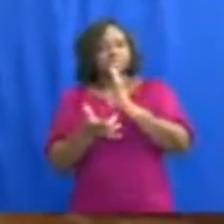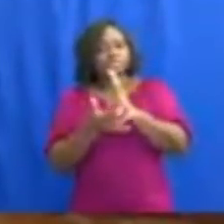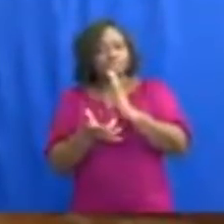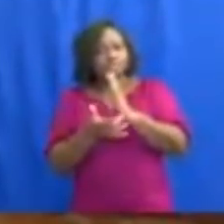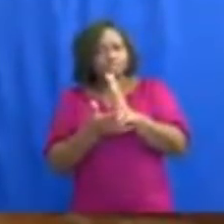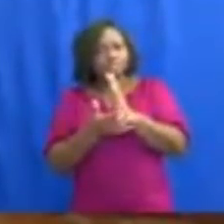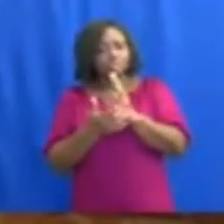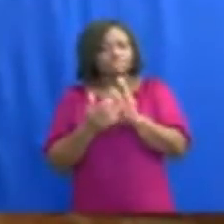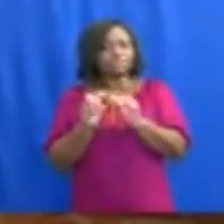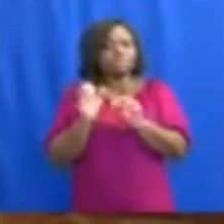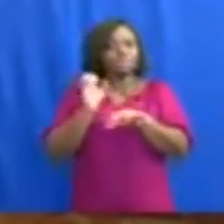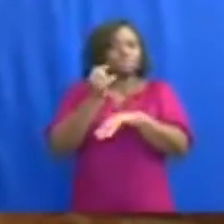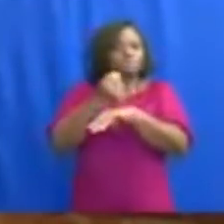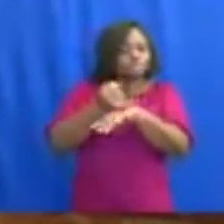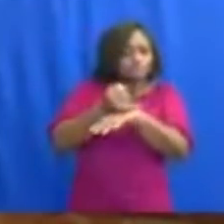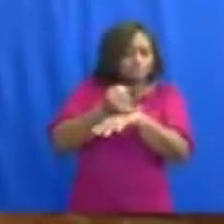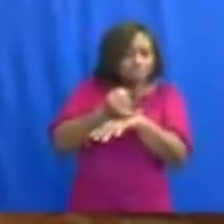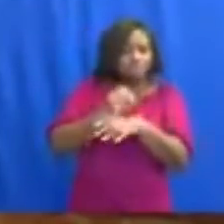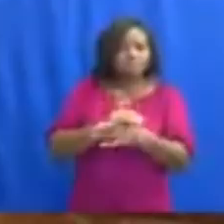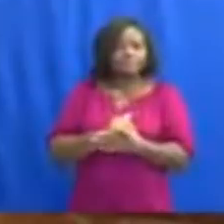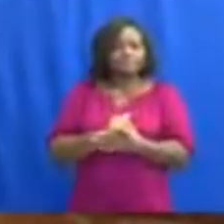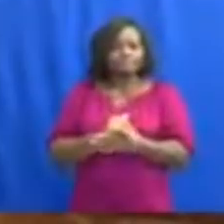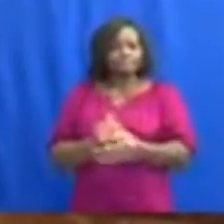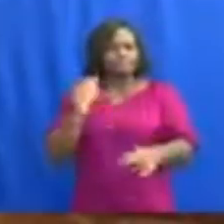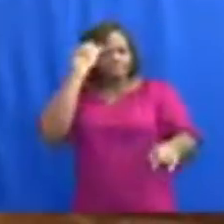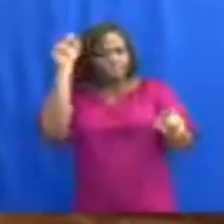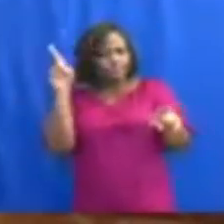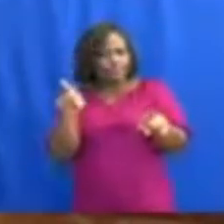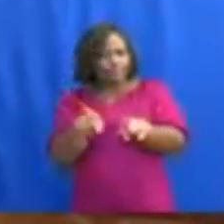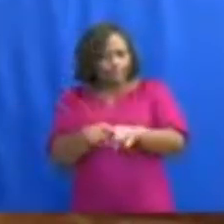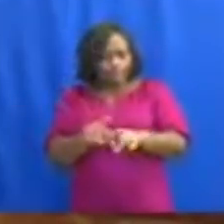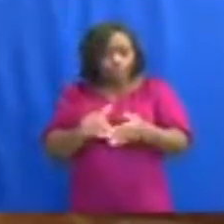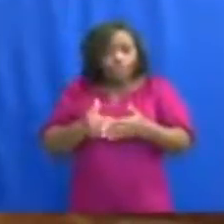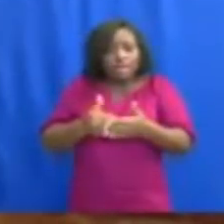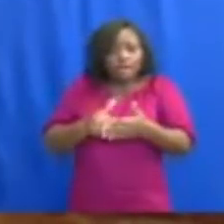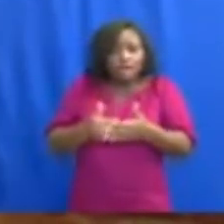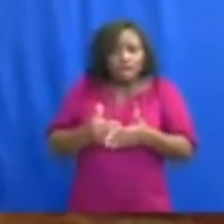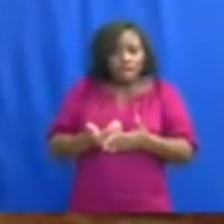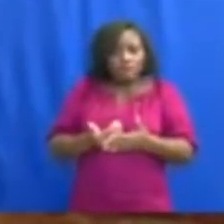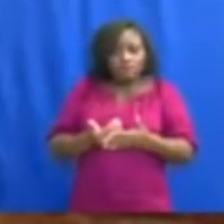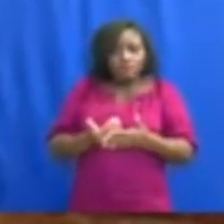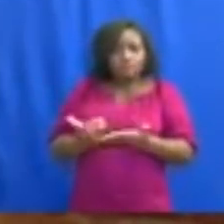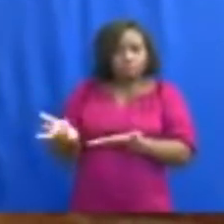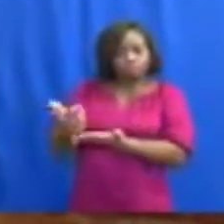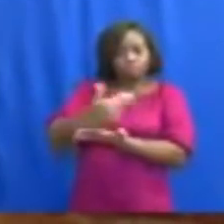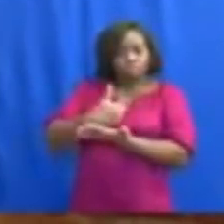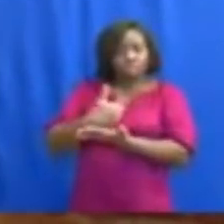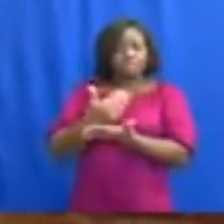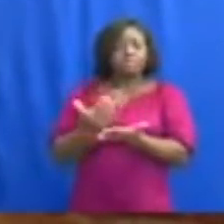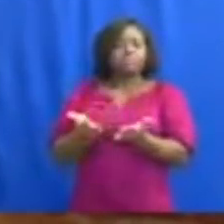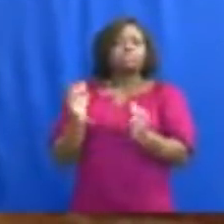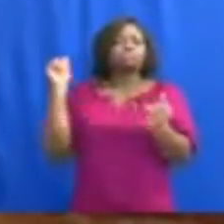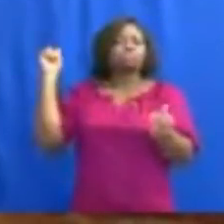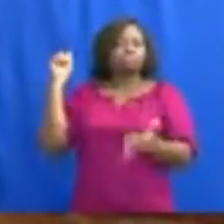AAPTI, to agree on the modalities for the return of the students.